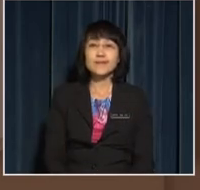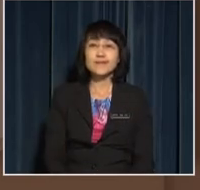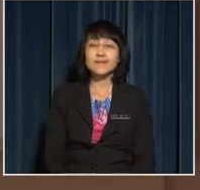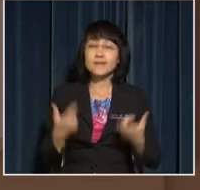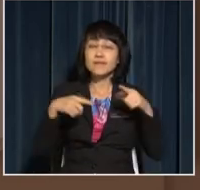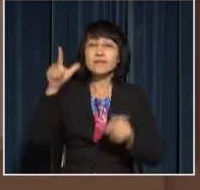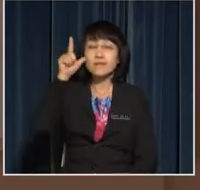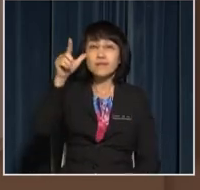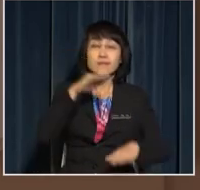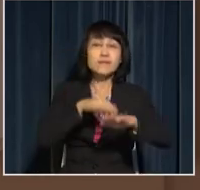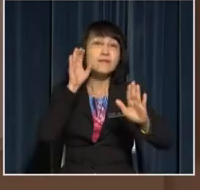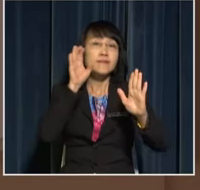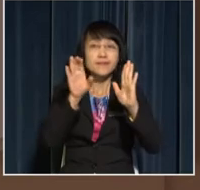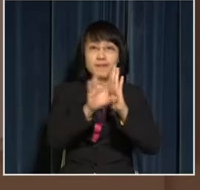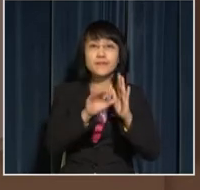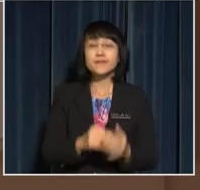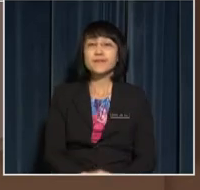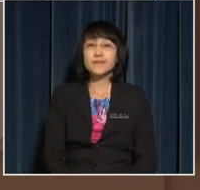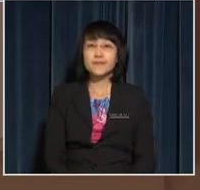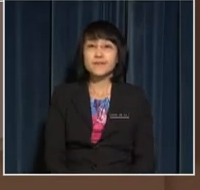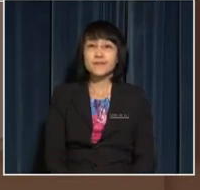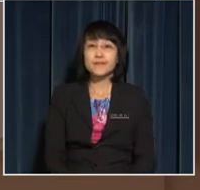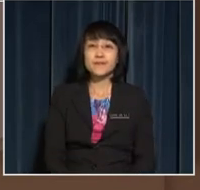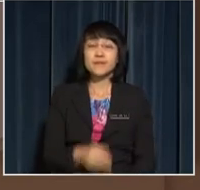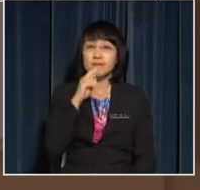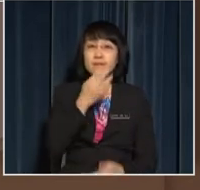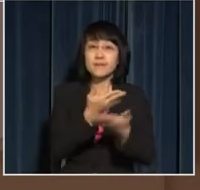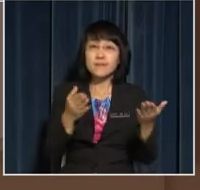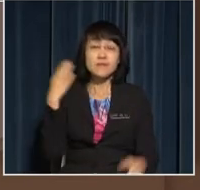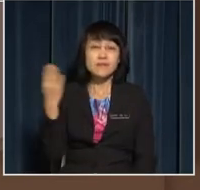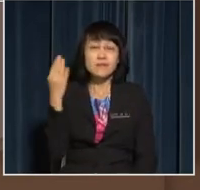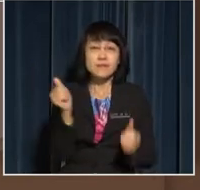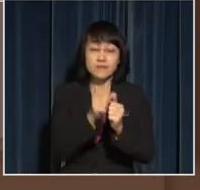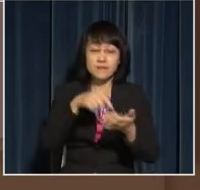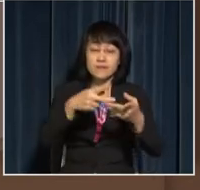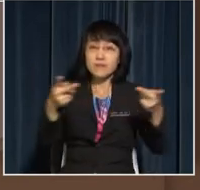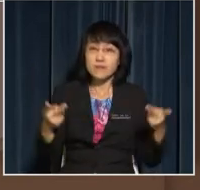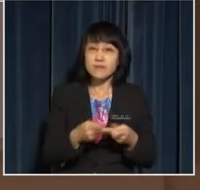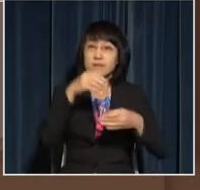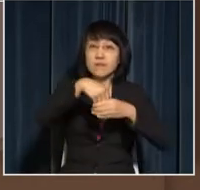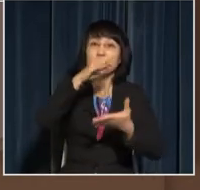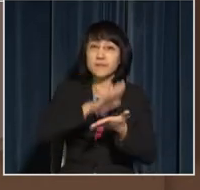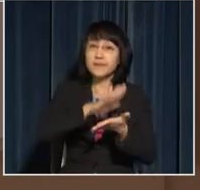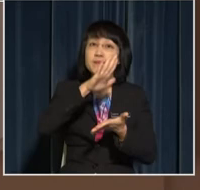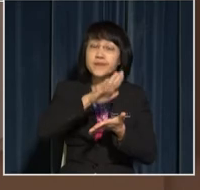let's look at the picture Are you familiar with this place in your school?